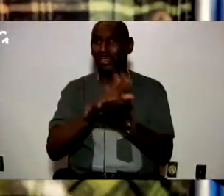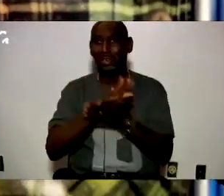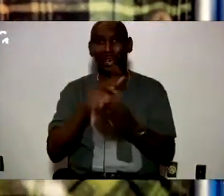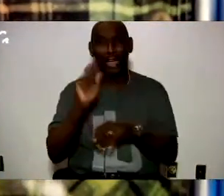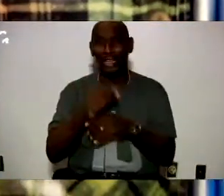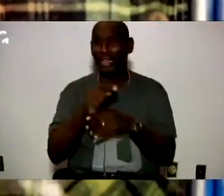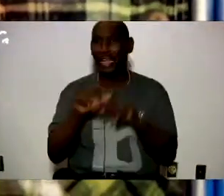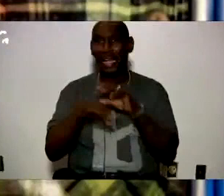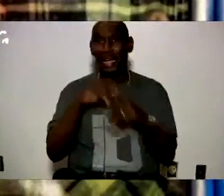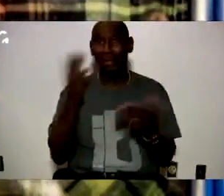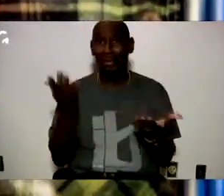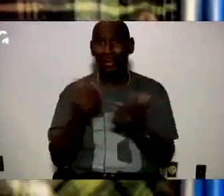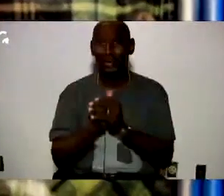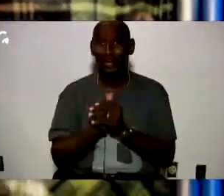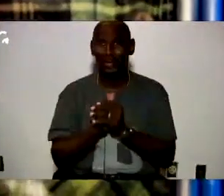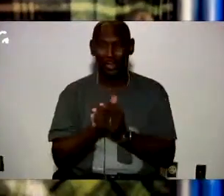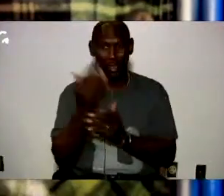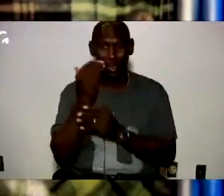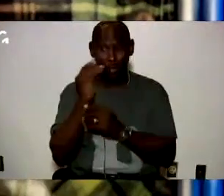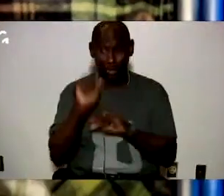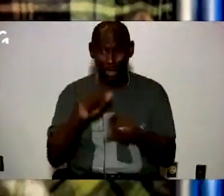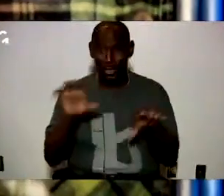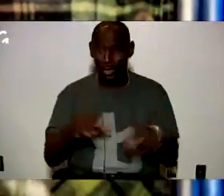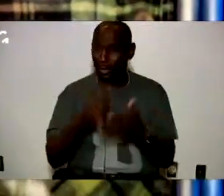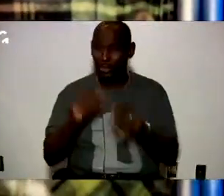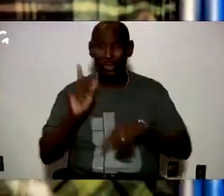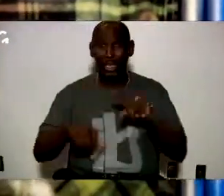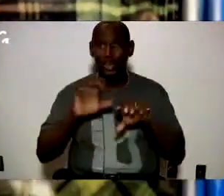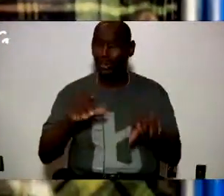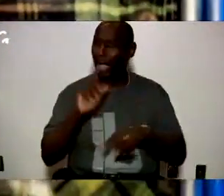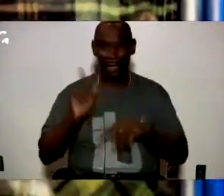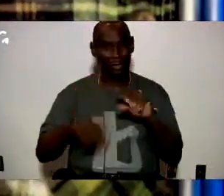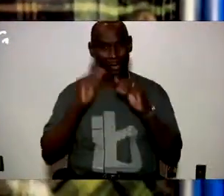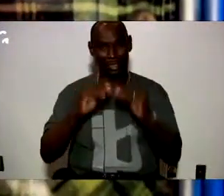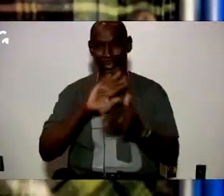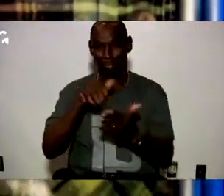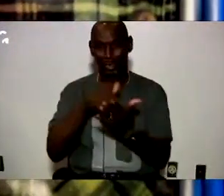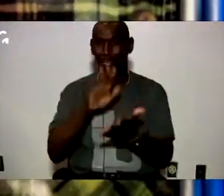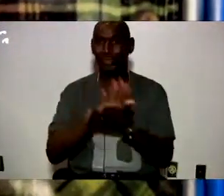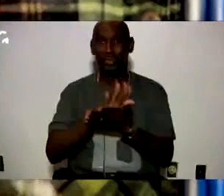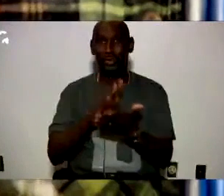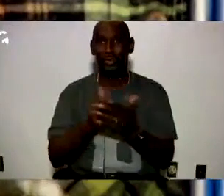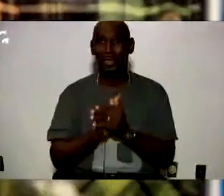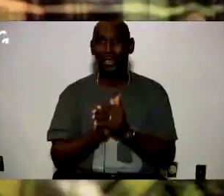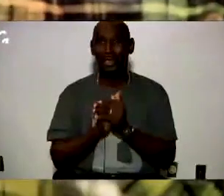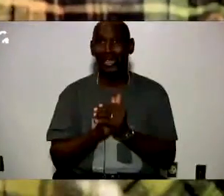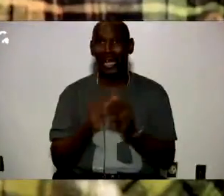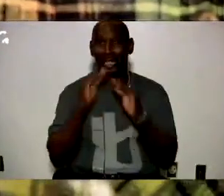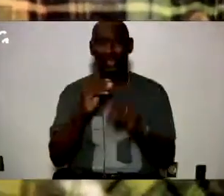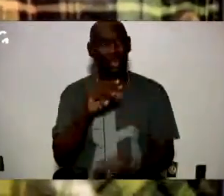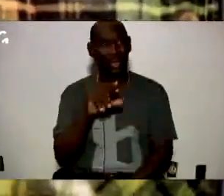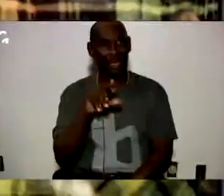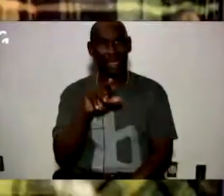you got to know what you're good at and what you're not I was not good at middle school I taught at Adamson for seven years